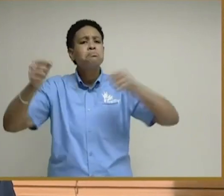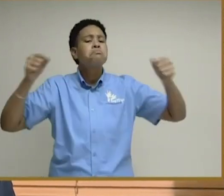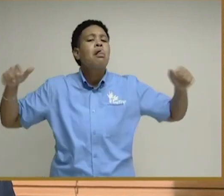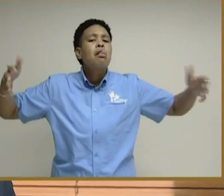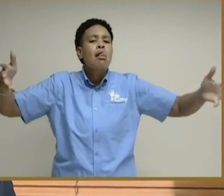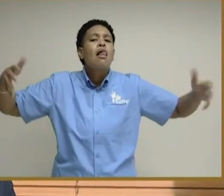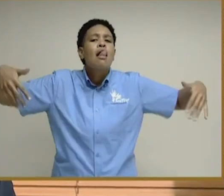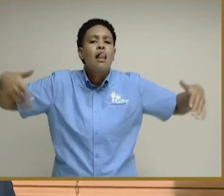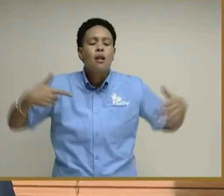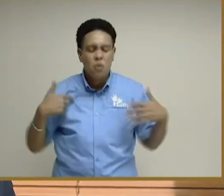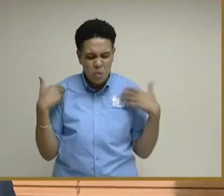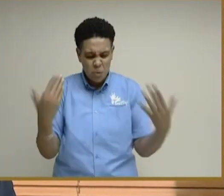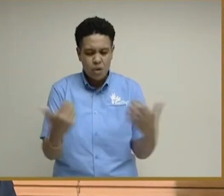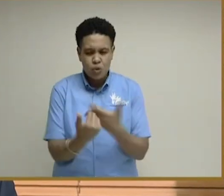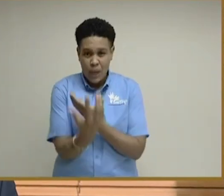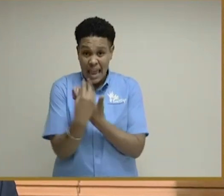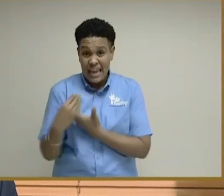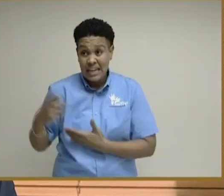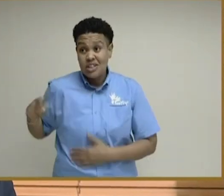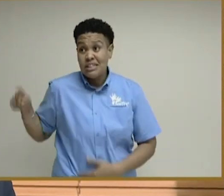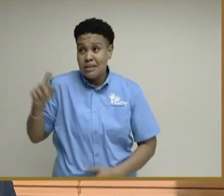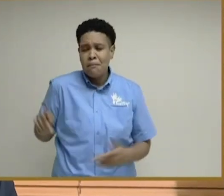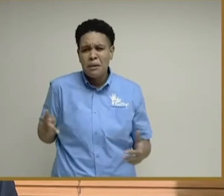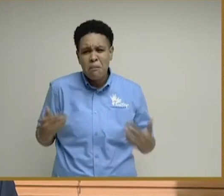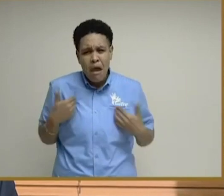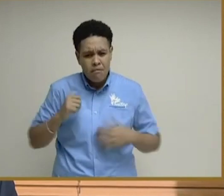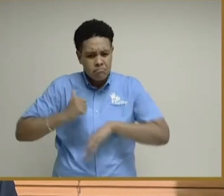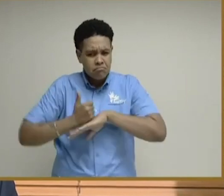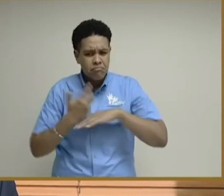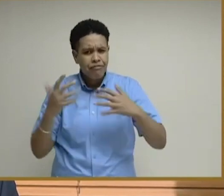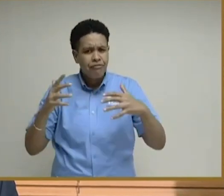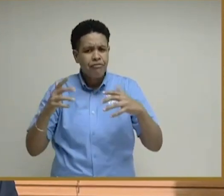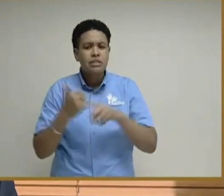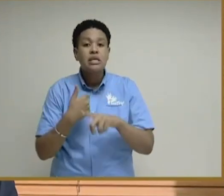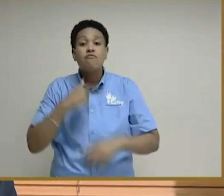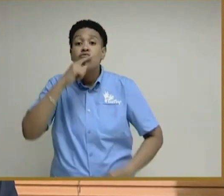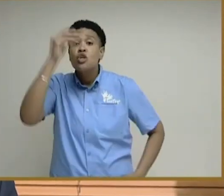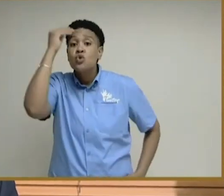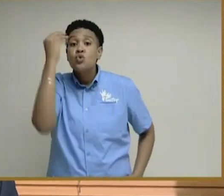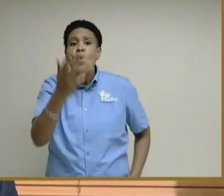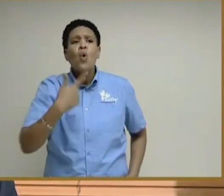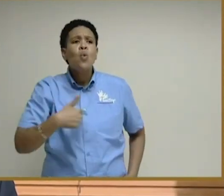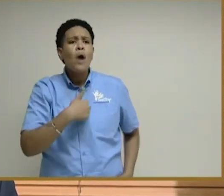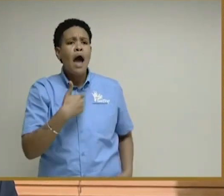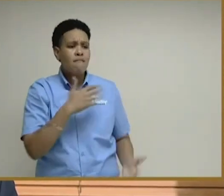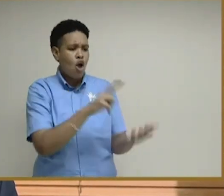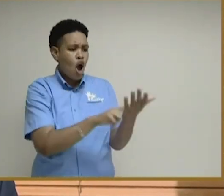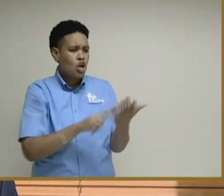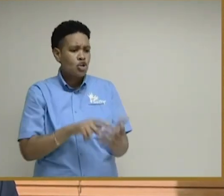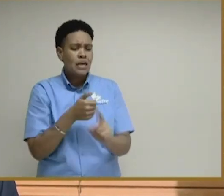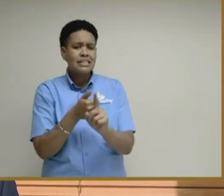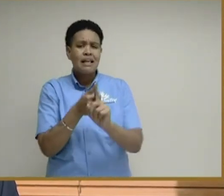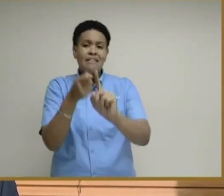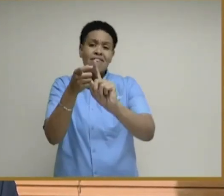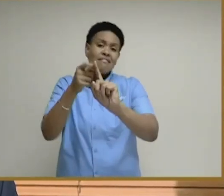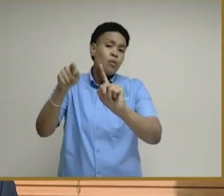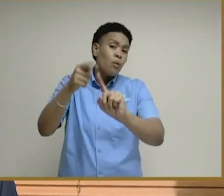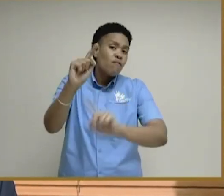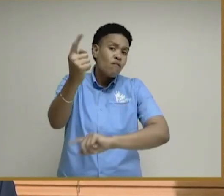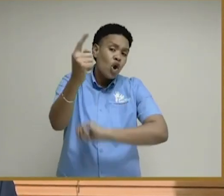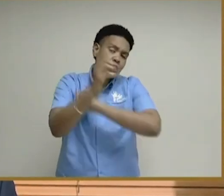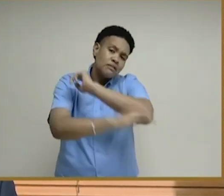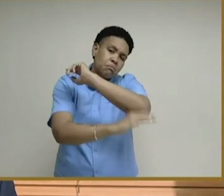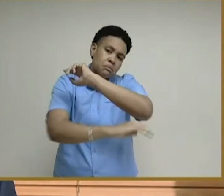the go-ahead to engage these persons, and I am told now that we will have contracts effective the 1st of